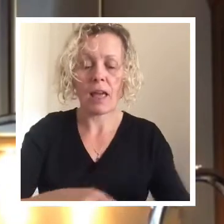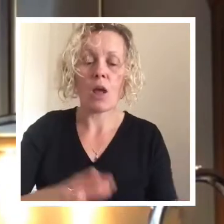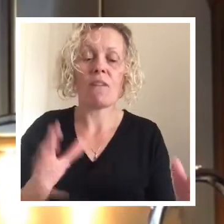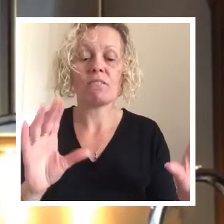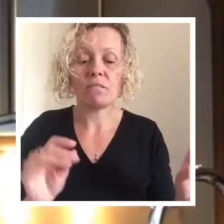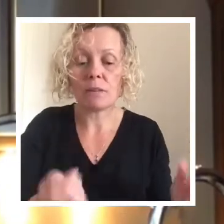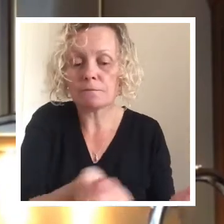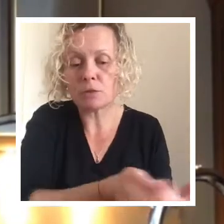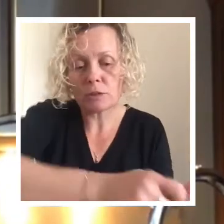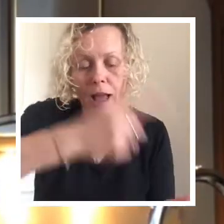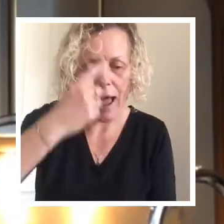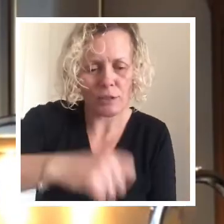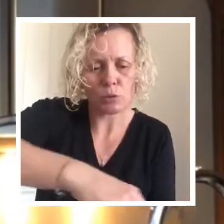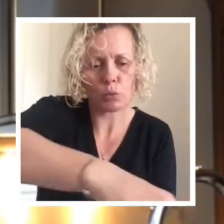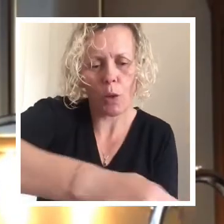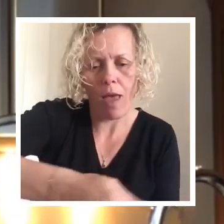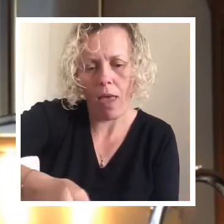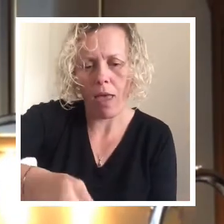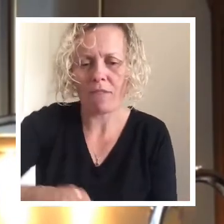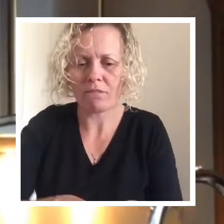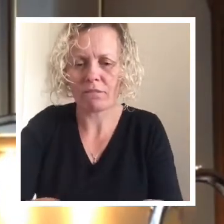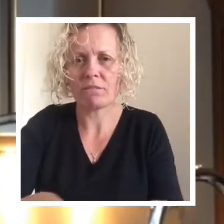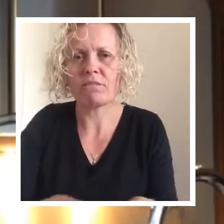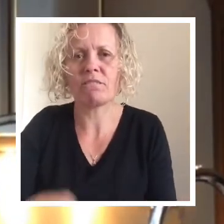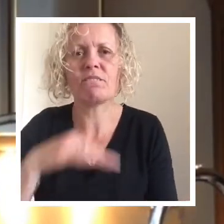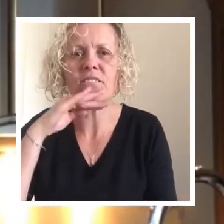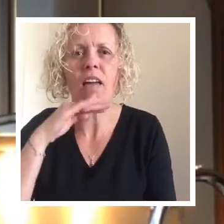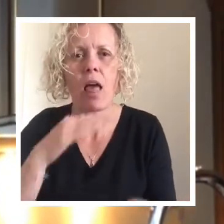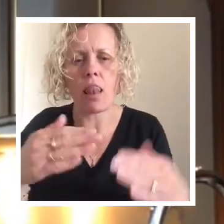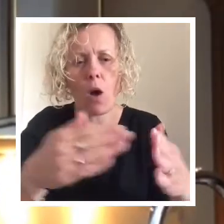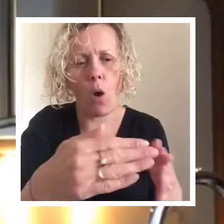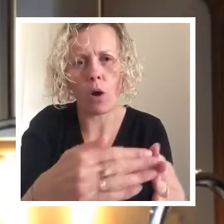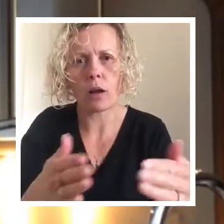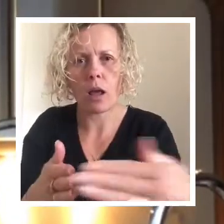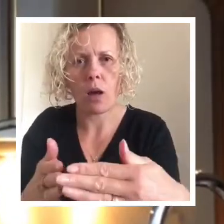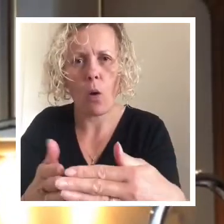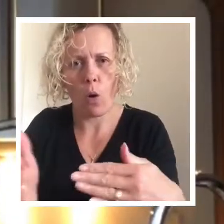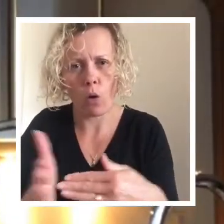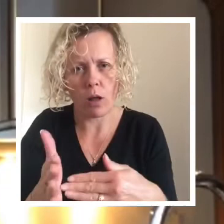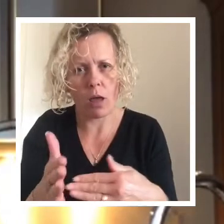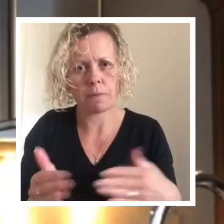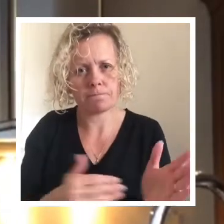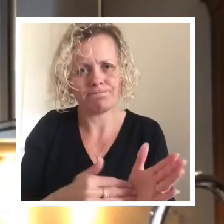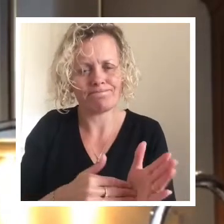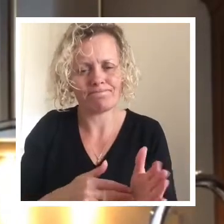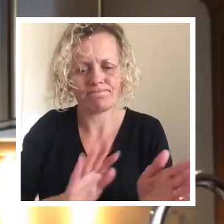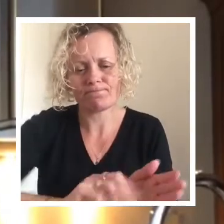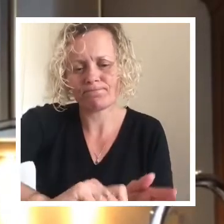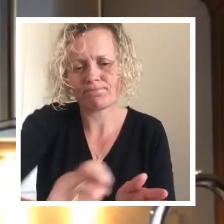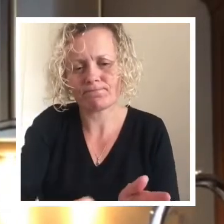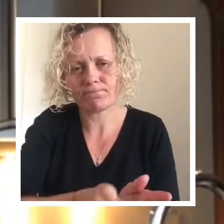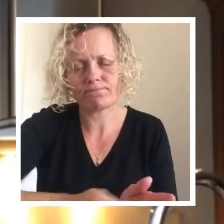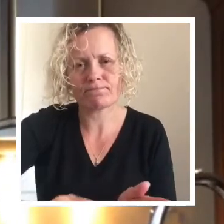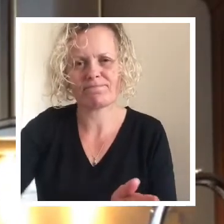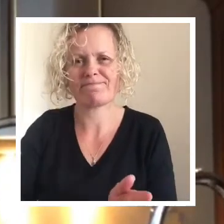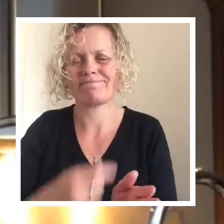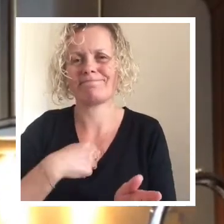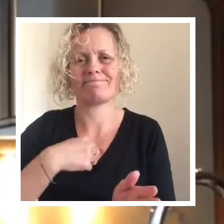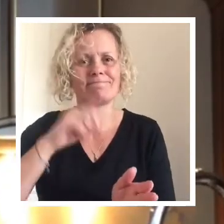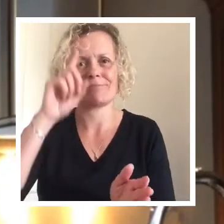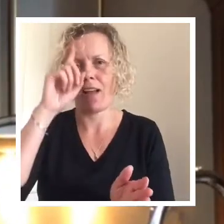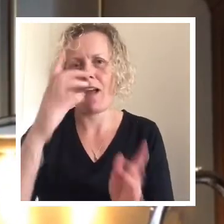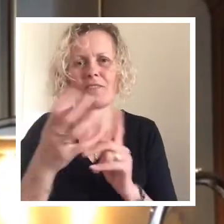and then gently ease it in before I have the rest. Now as I say unfortunately